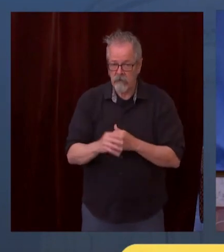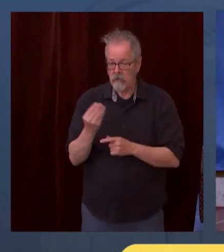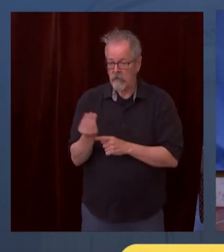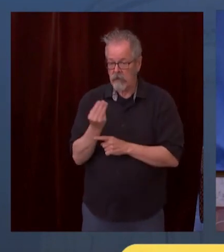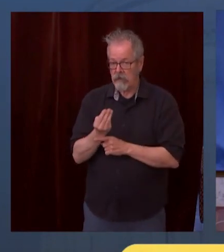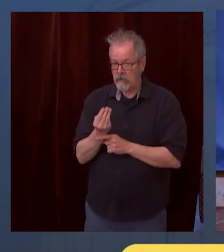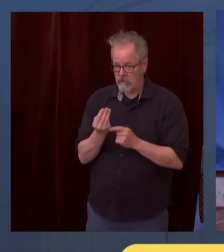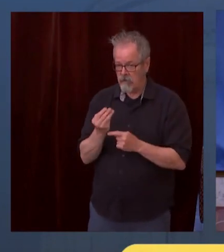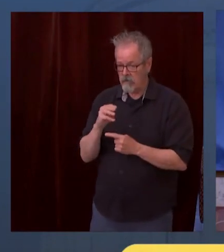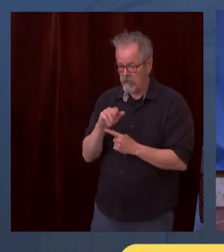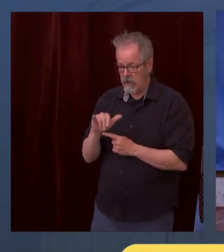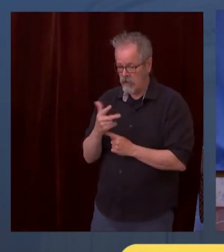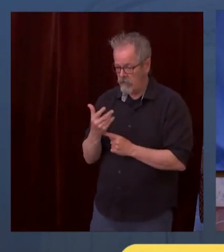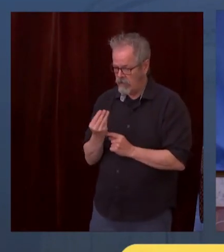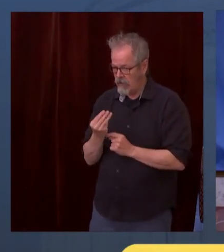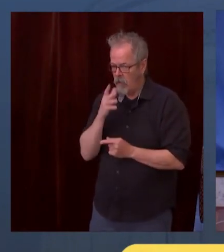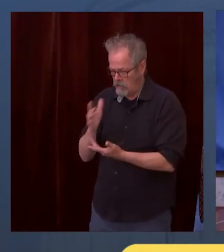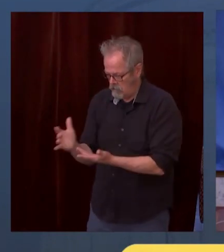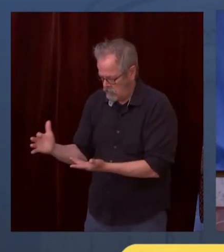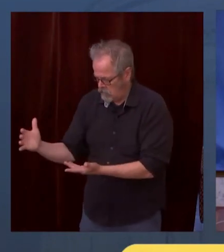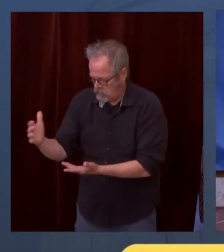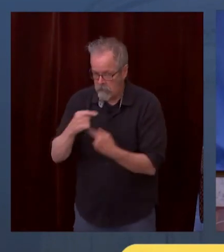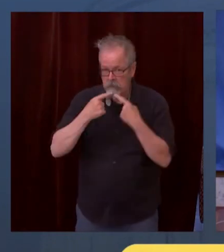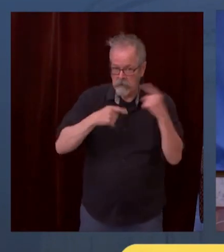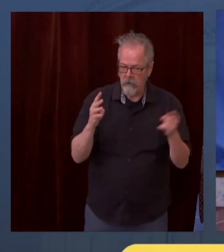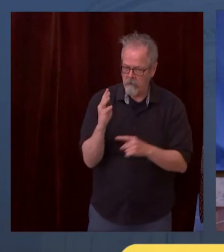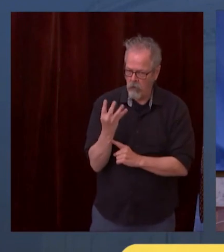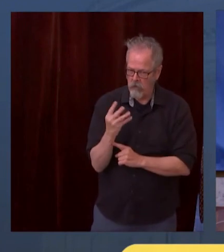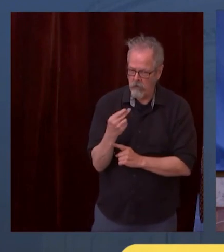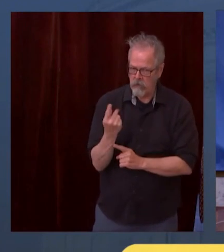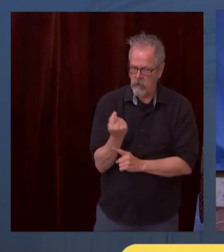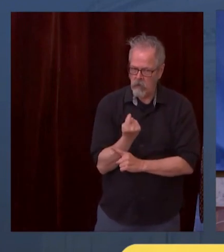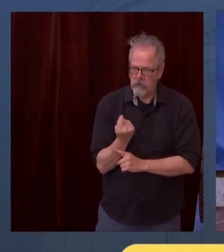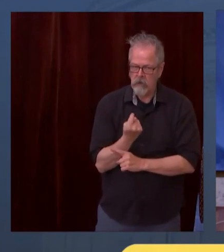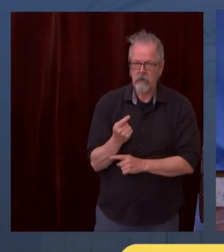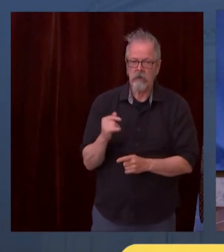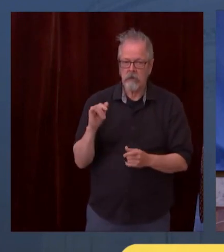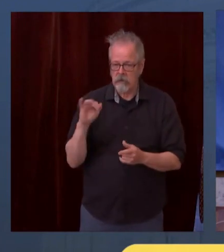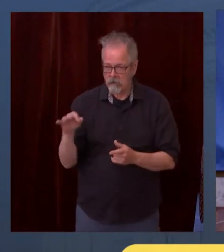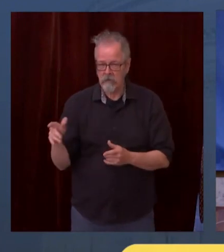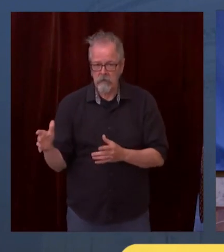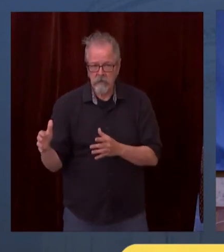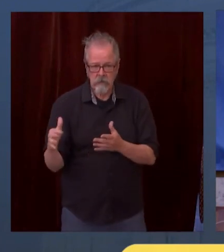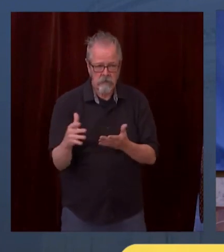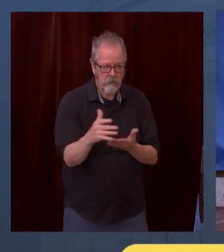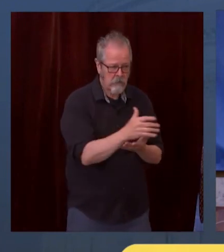quite a number of counties have had their numbers gone up quite significantly. So we'll have more to talk about on Tuesday in that regard. We'll talk in that